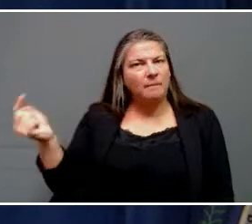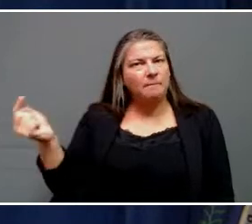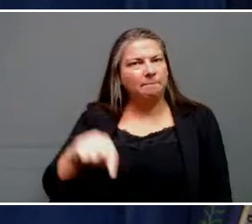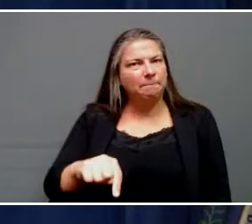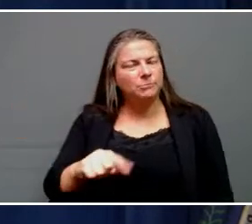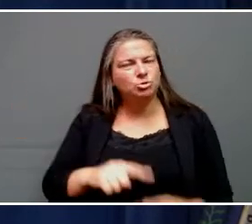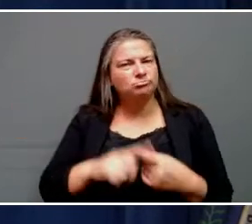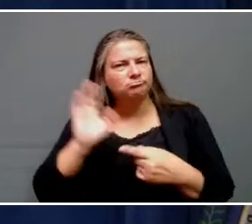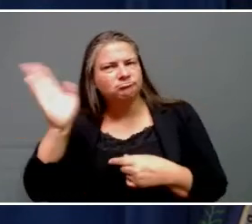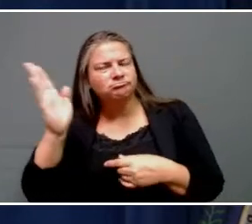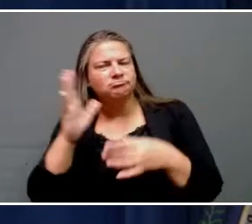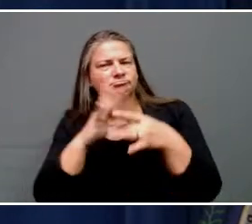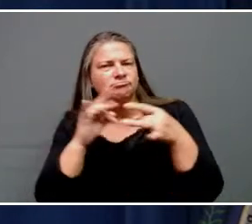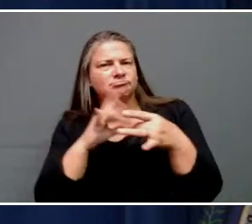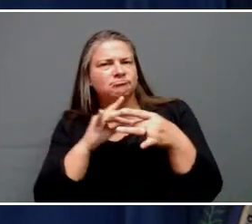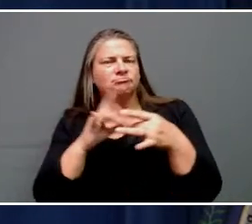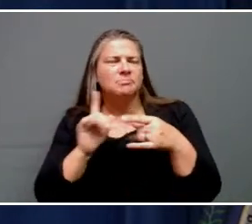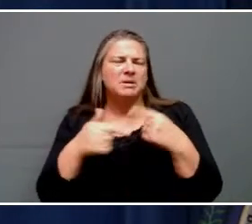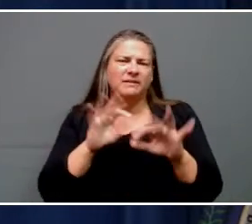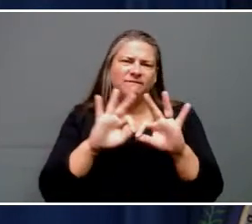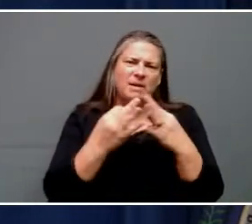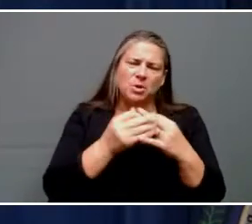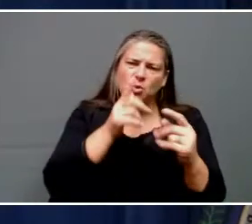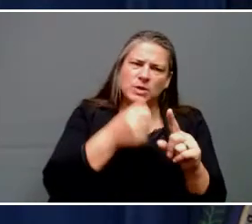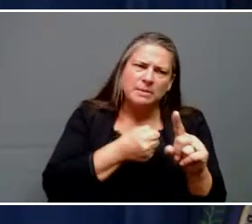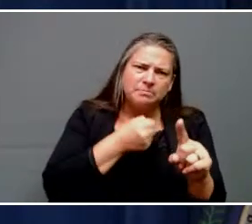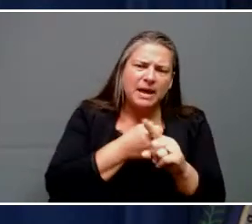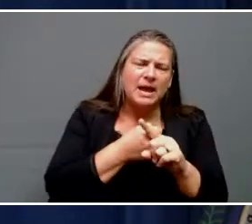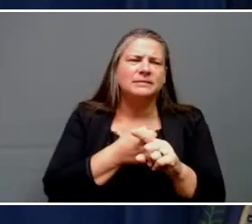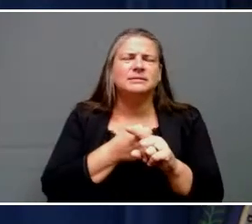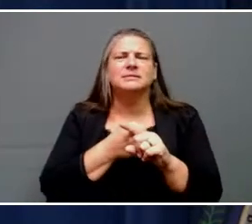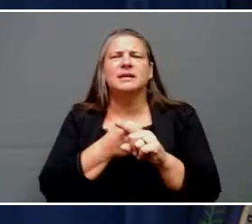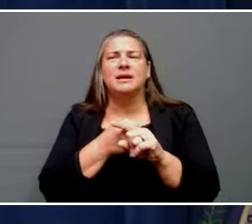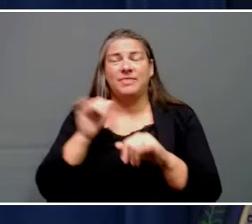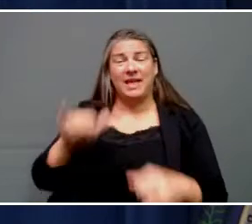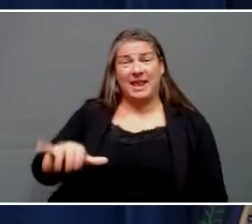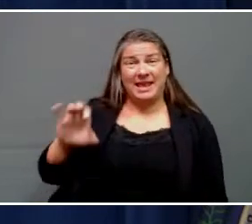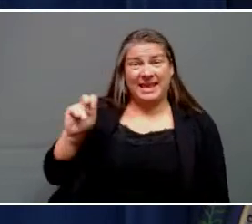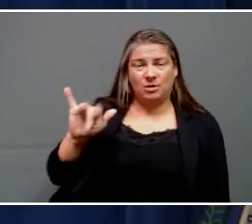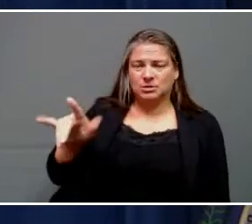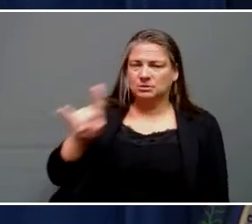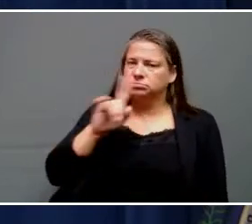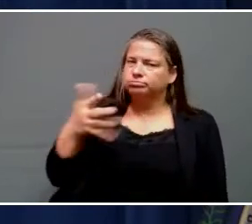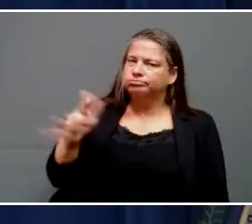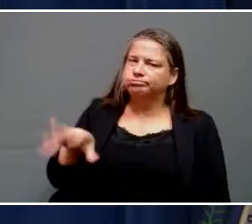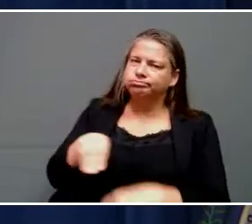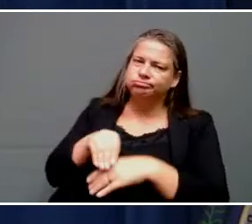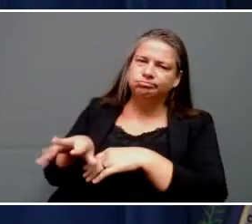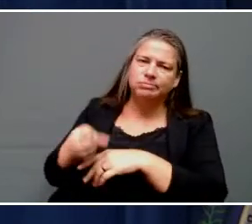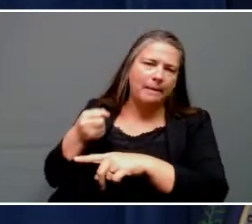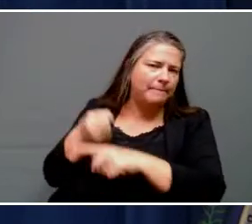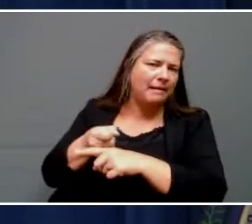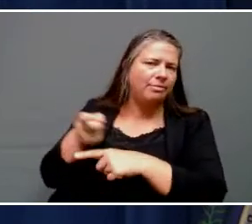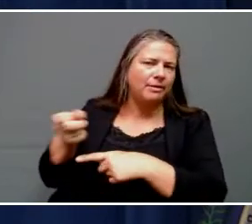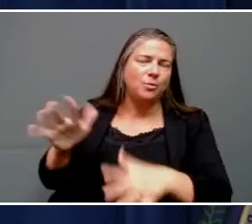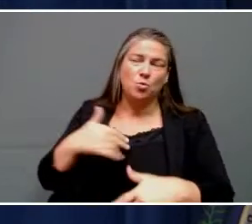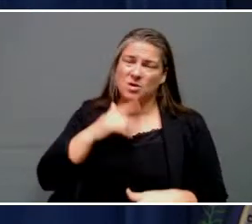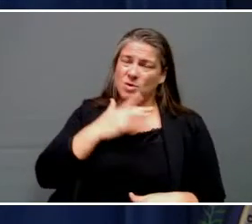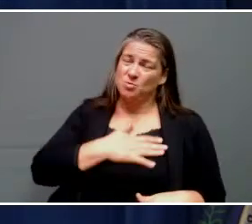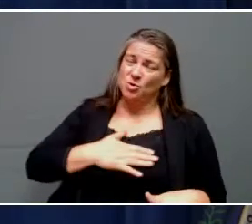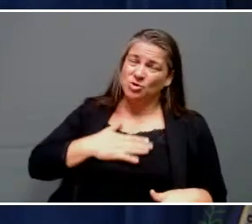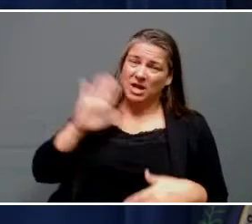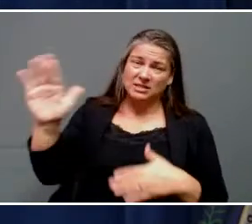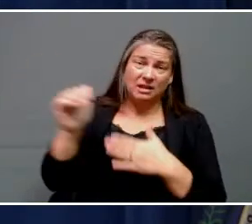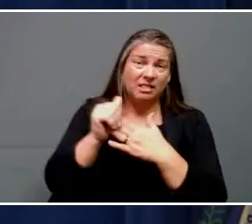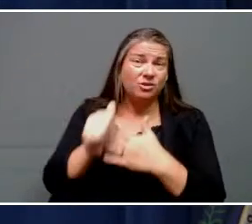Family impacted, certainly in county that has been impacted. We've appreciated his leadership throughout this. We have been